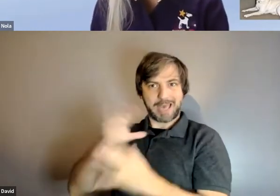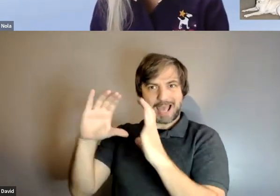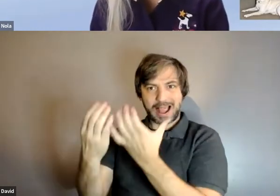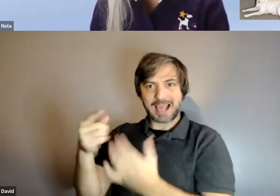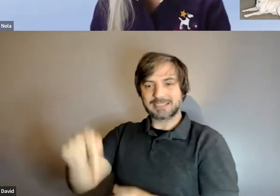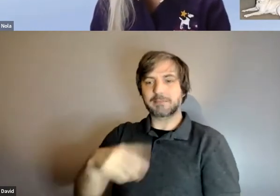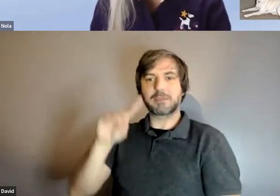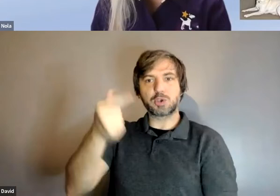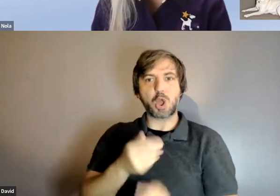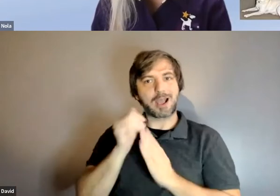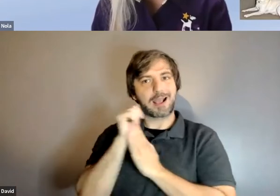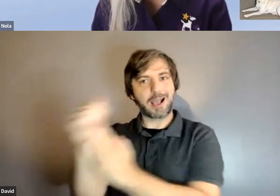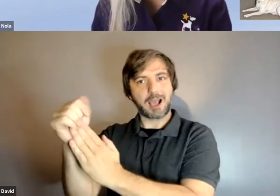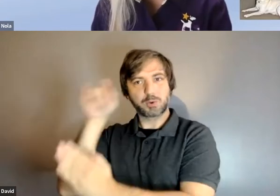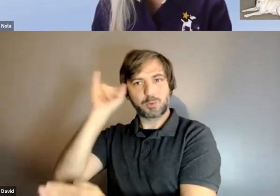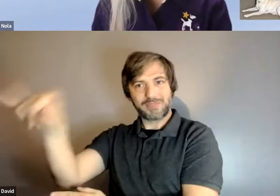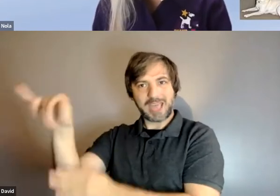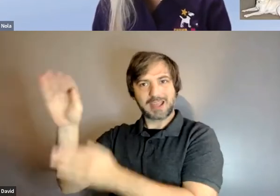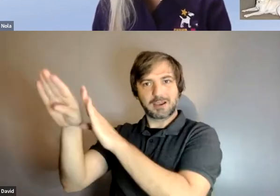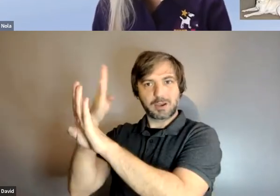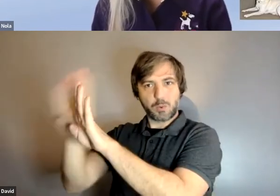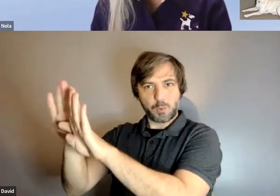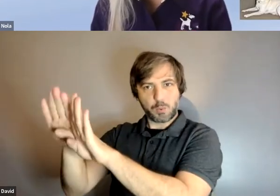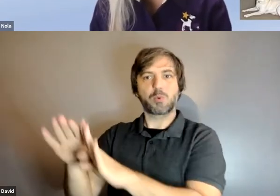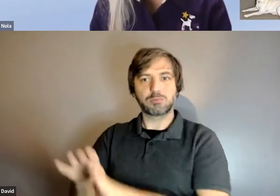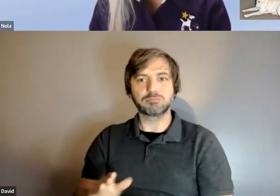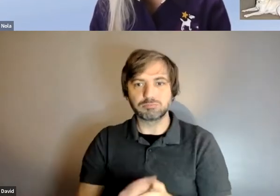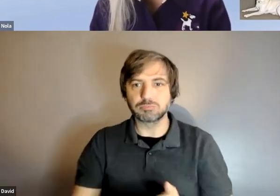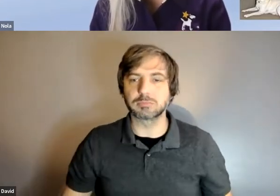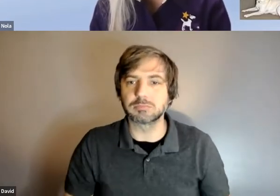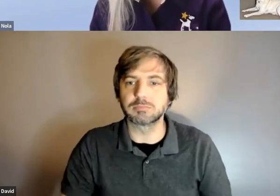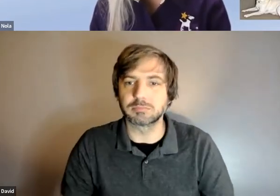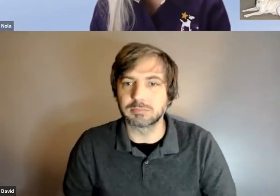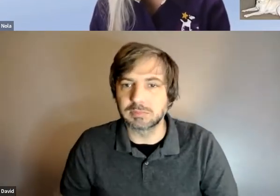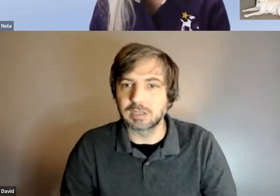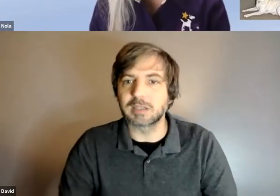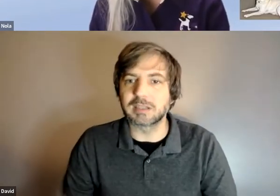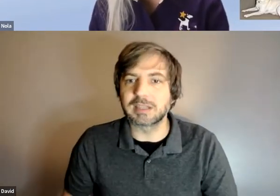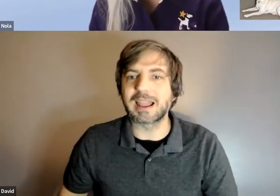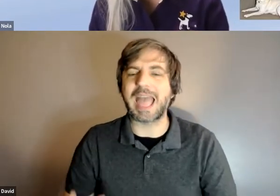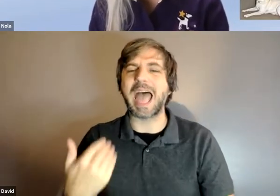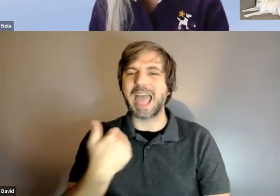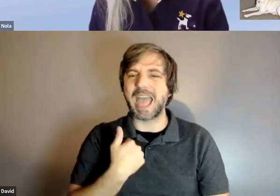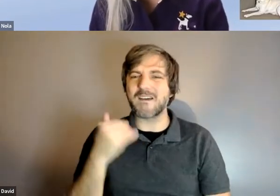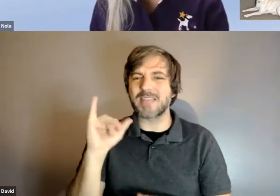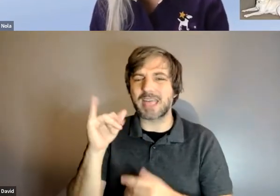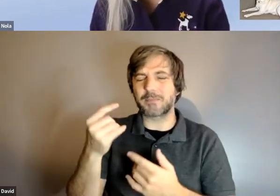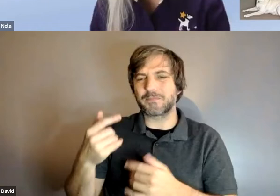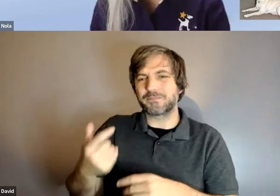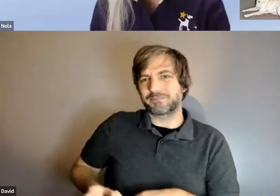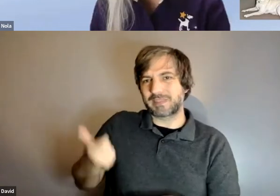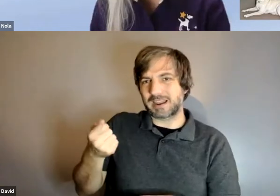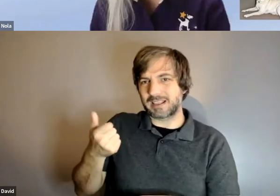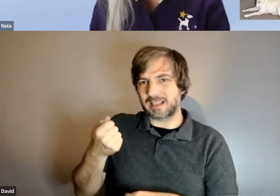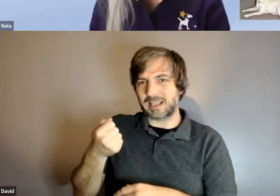i just work on that with like a food reward we use that quite a lot and i have a clicker that's like basically it's a